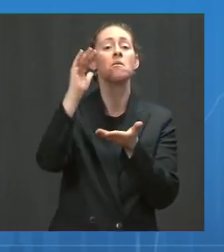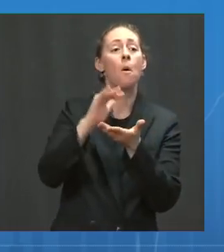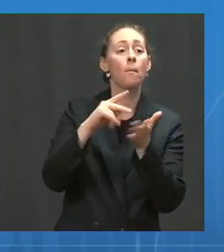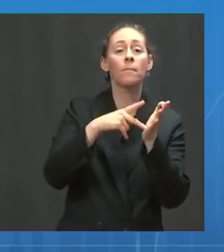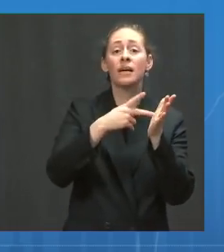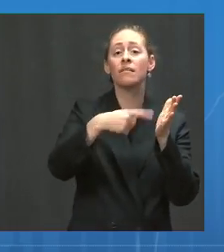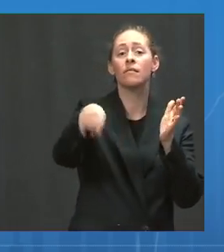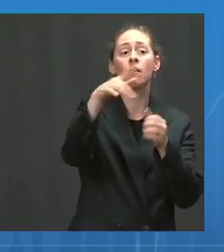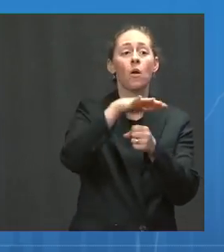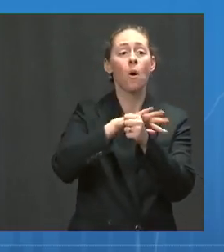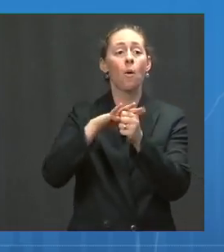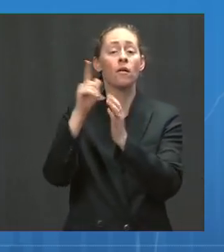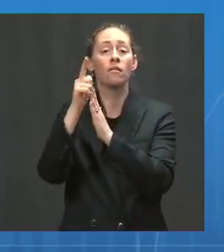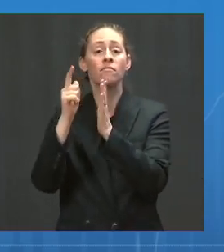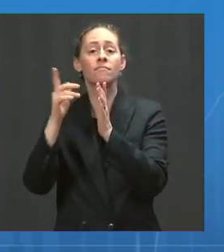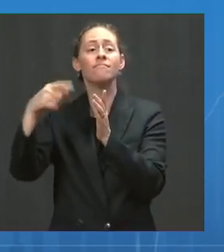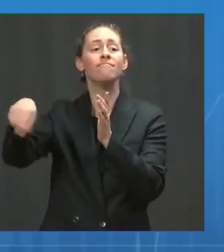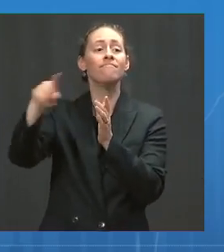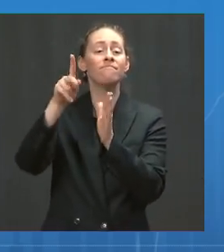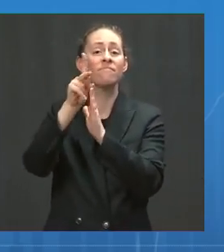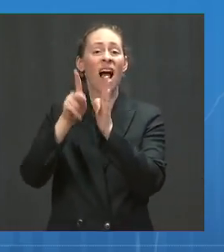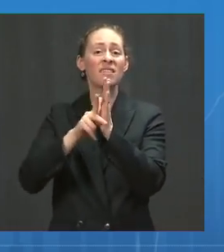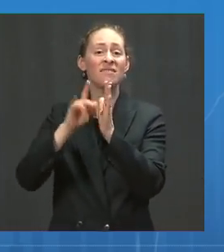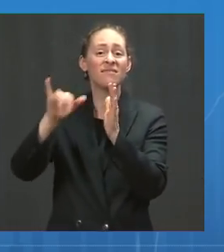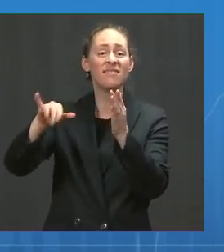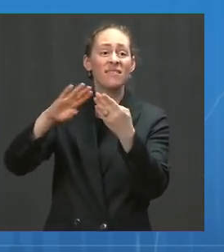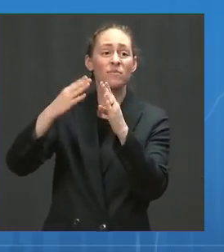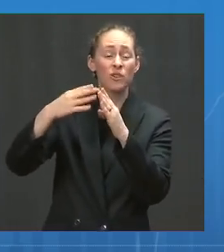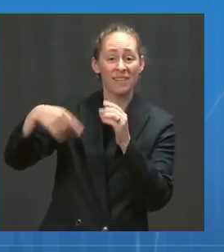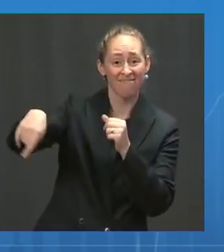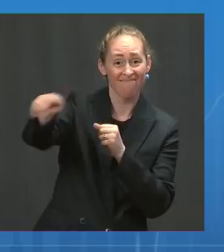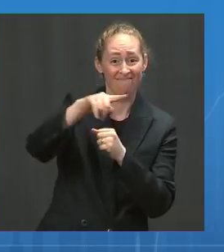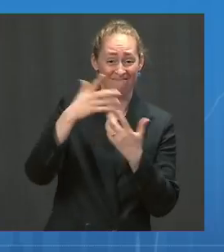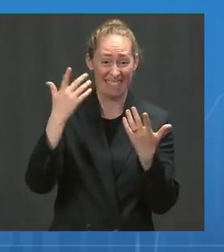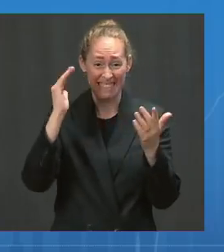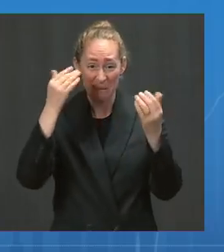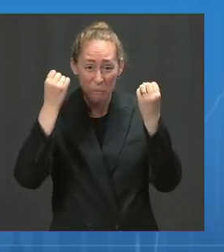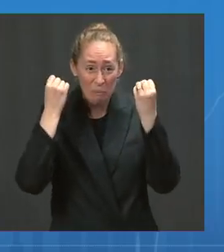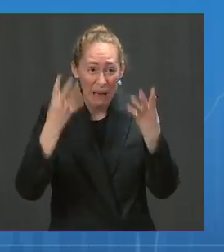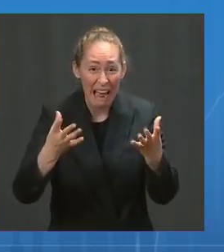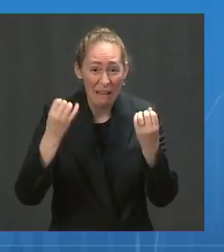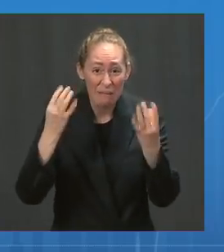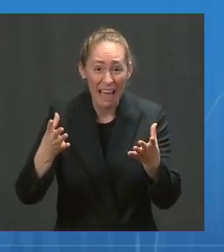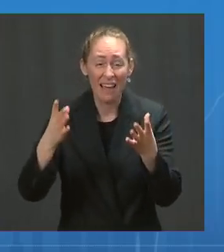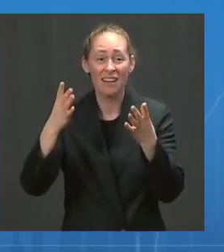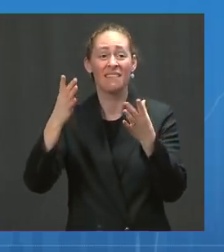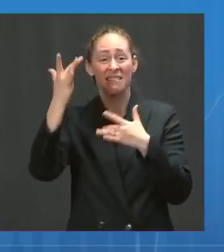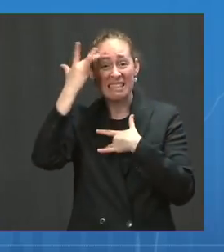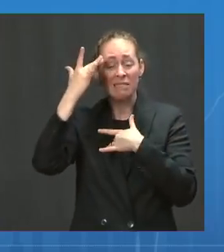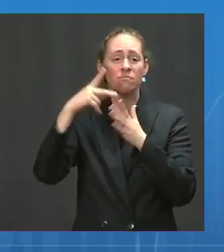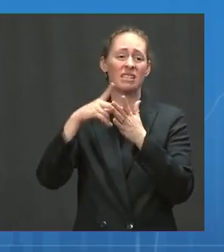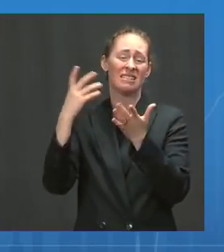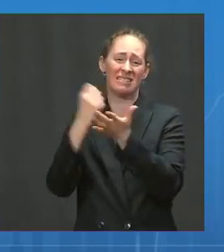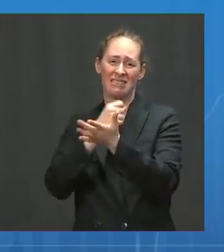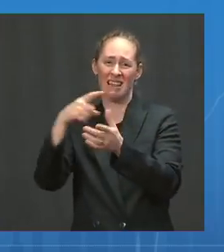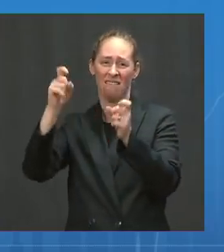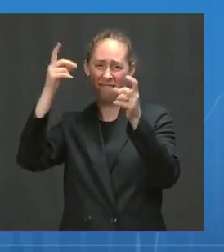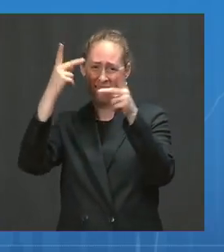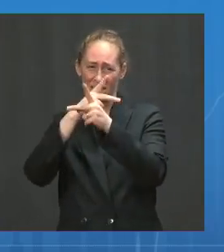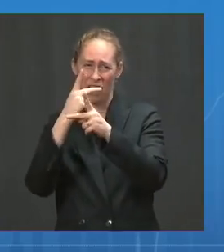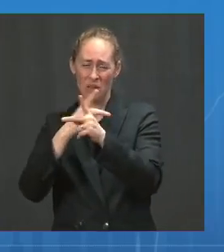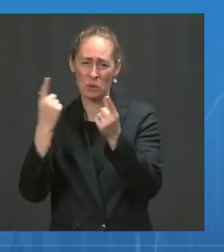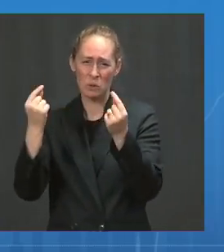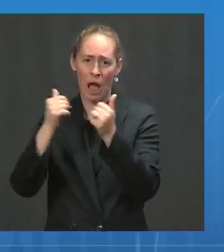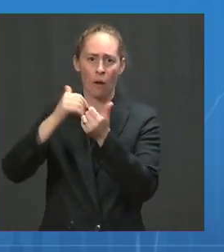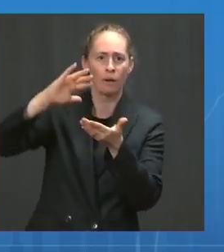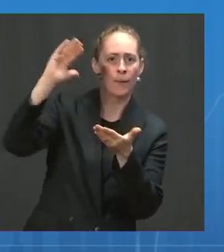masking at that point would be something that would be helpful for their community until they scale up their vaccination rates because more people than